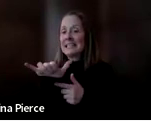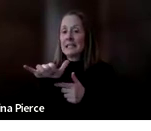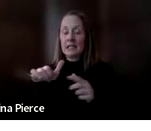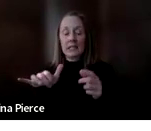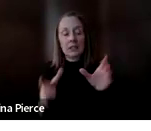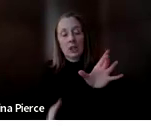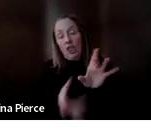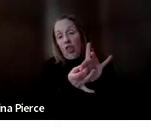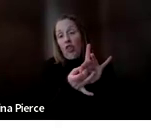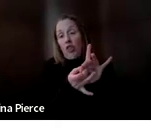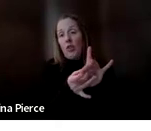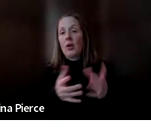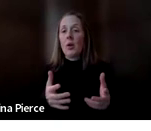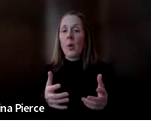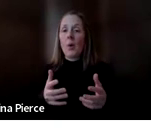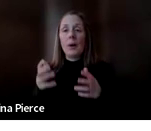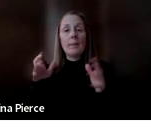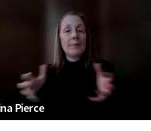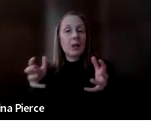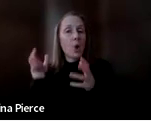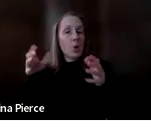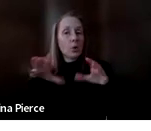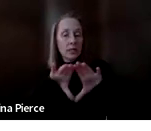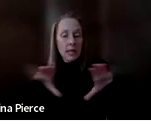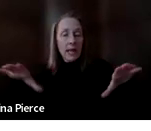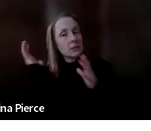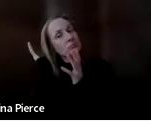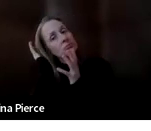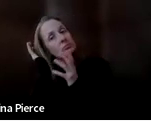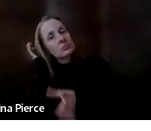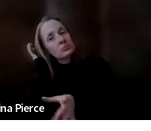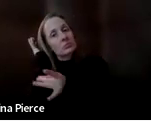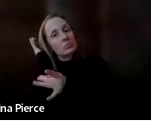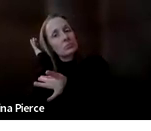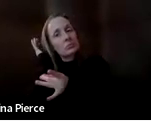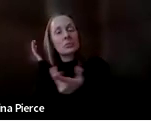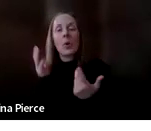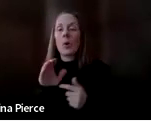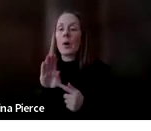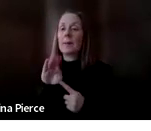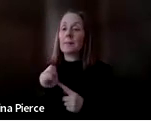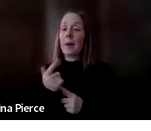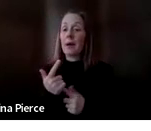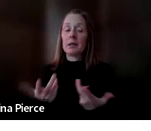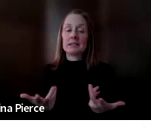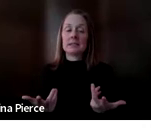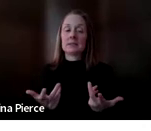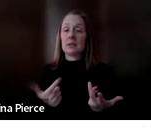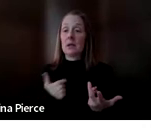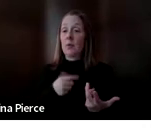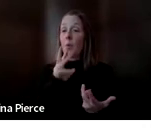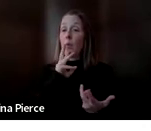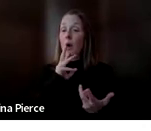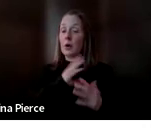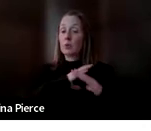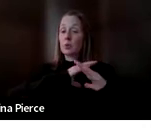printed on pillowcases and beach bags. I've helped students waterproof them and add them to pool